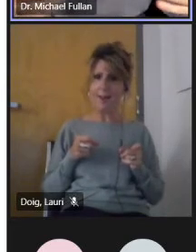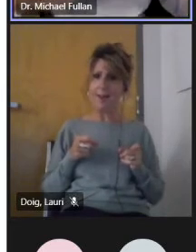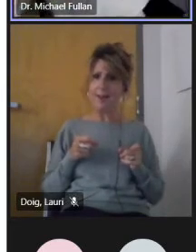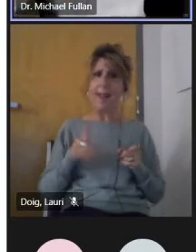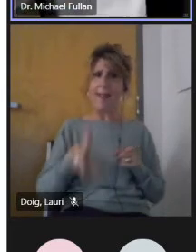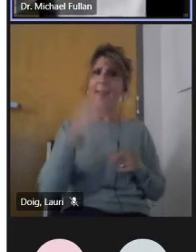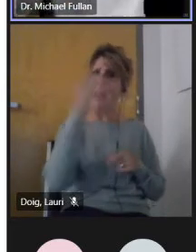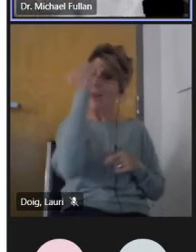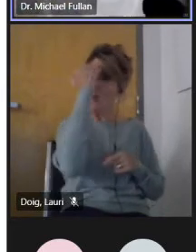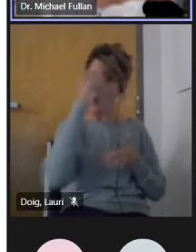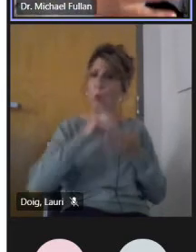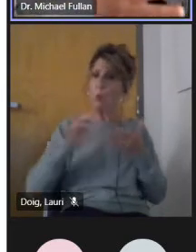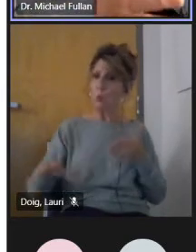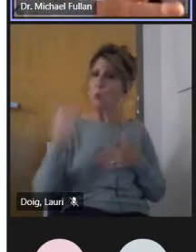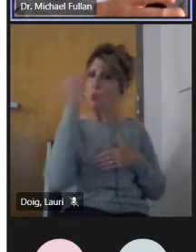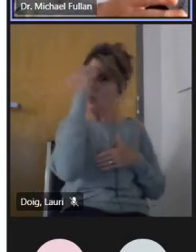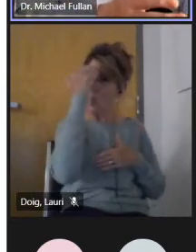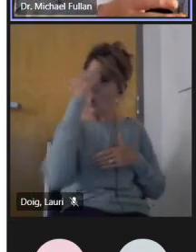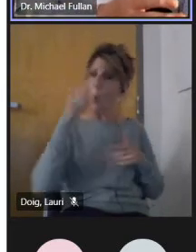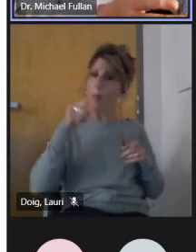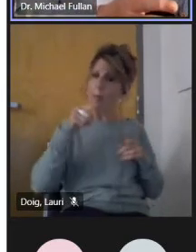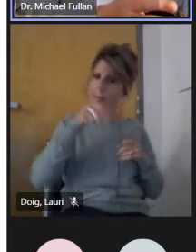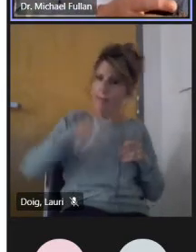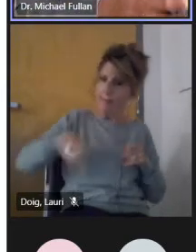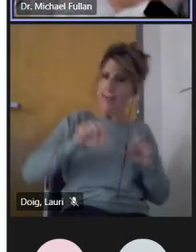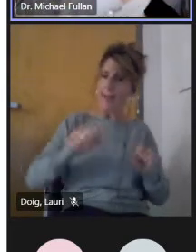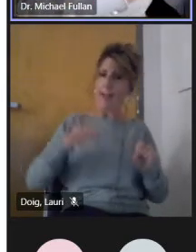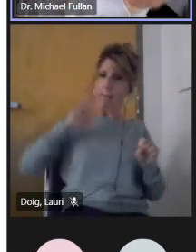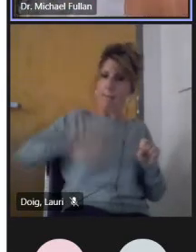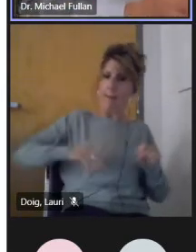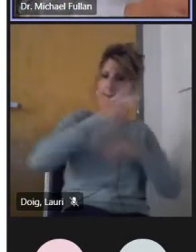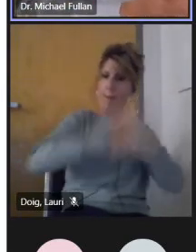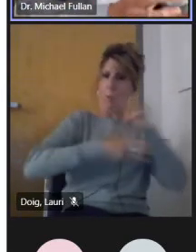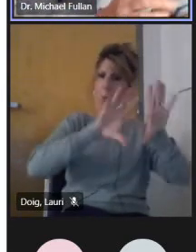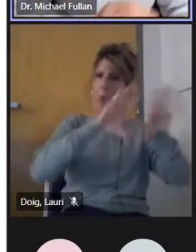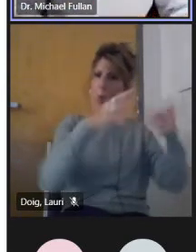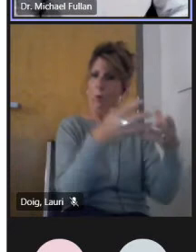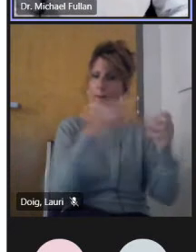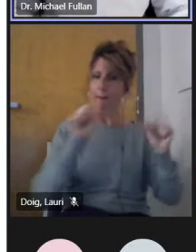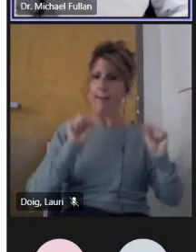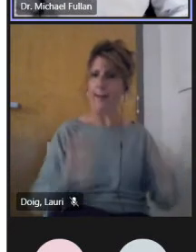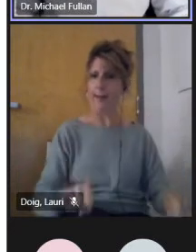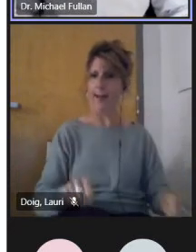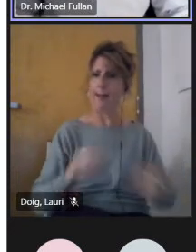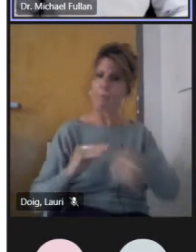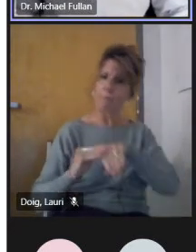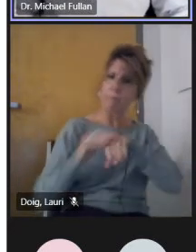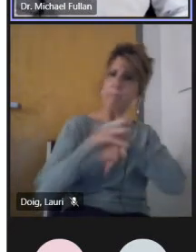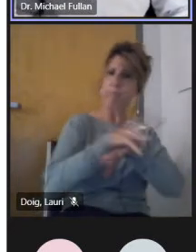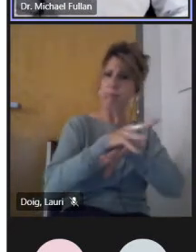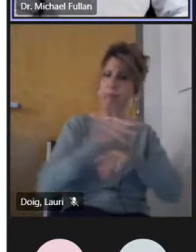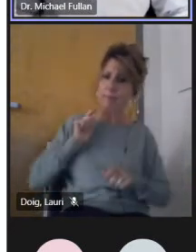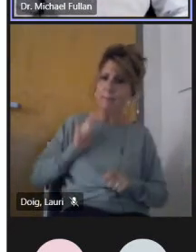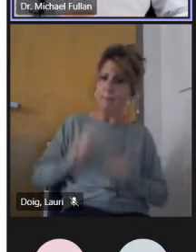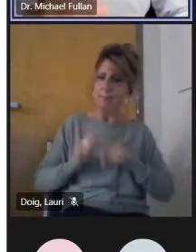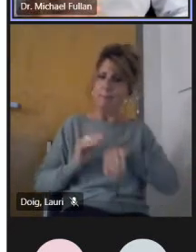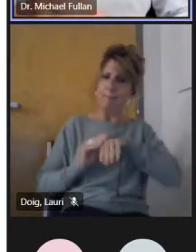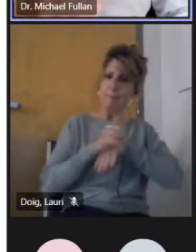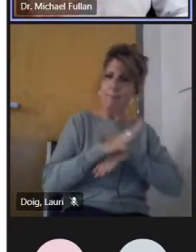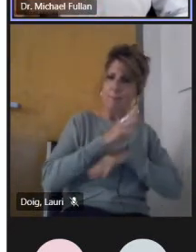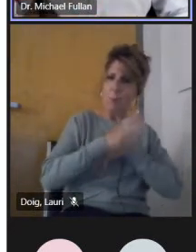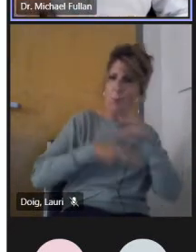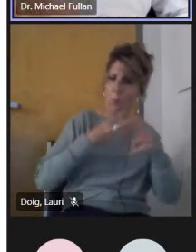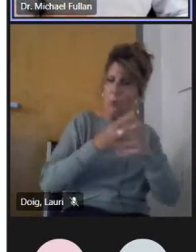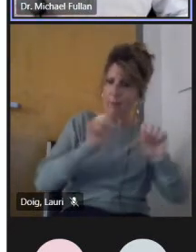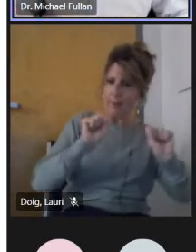bigger here. So if you add those four things as a synergistic strategy on the left, if you then begin